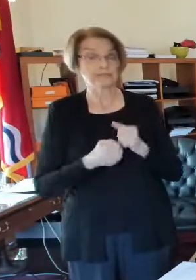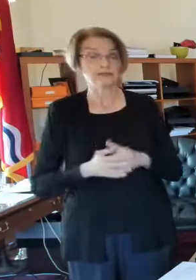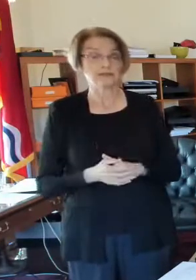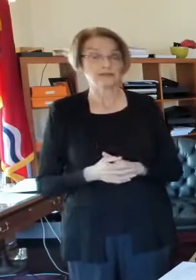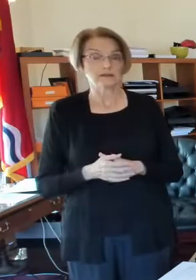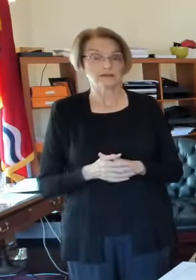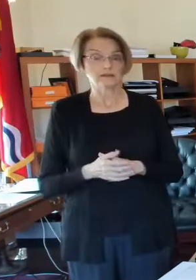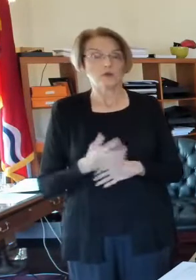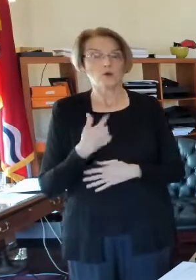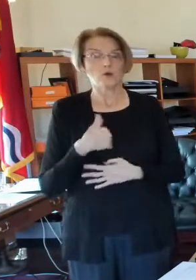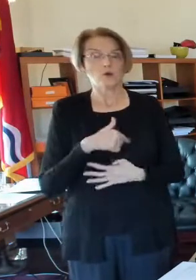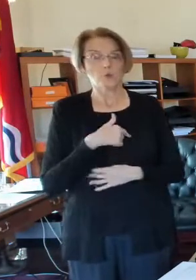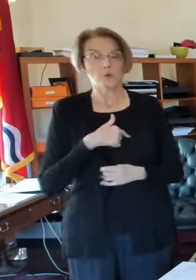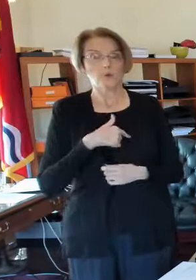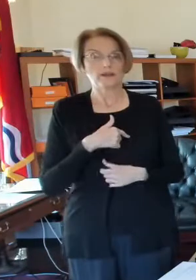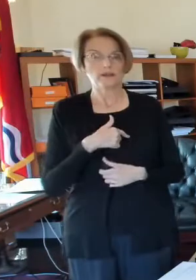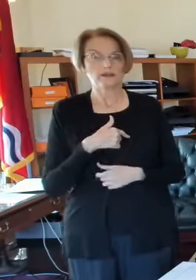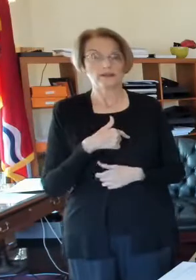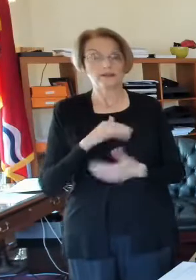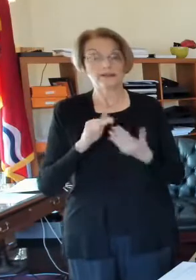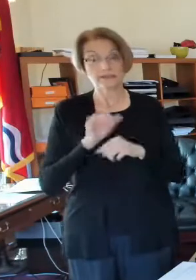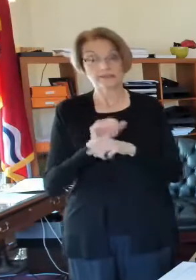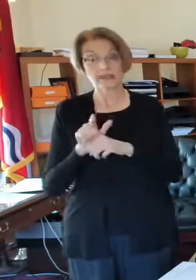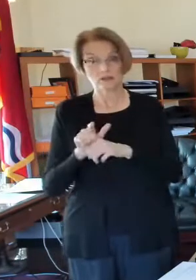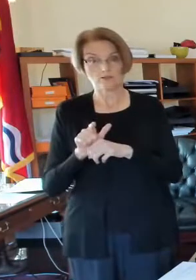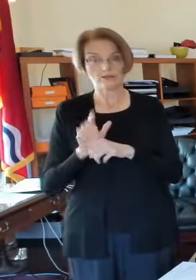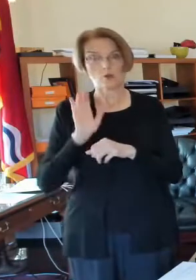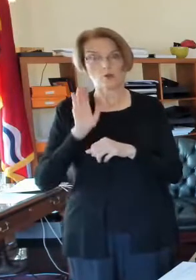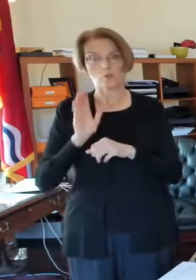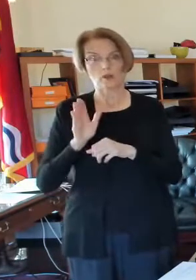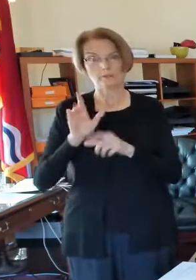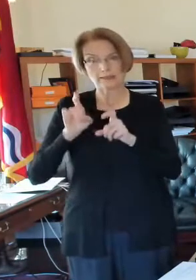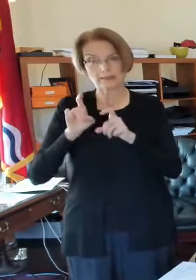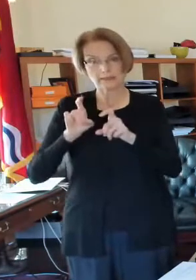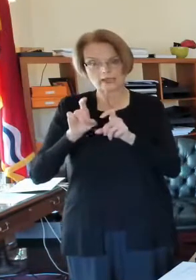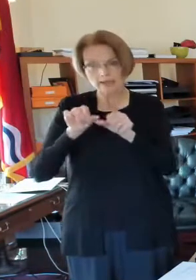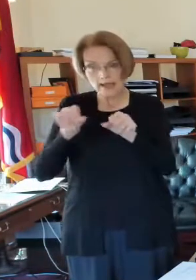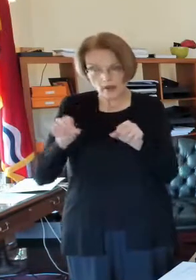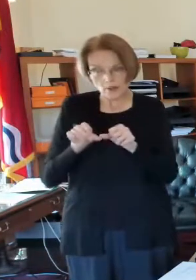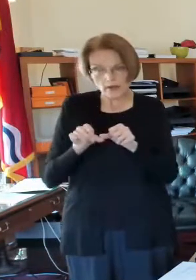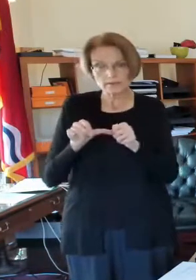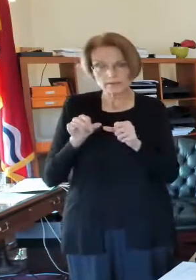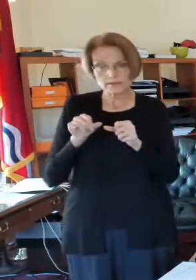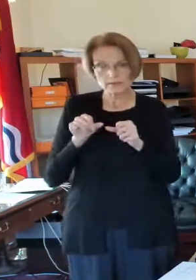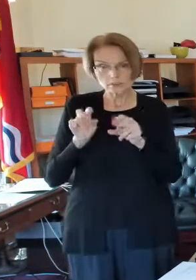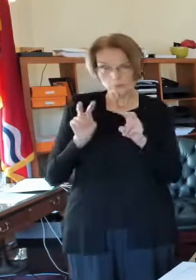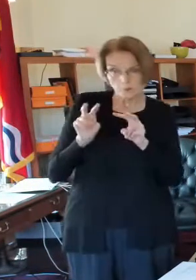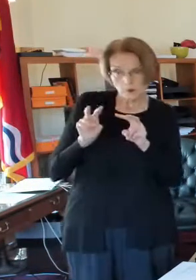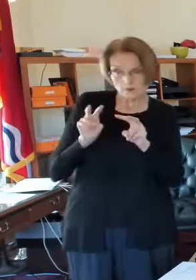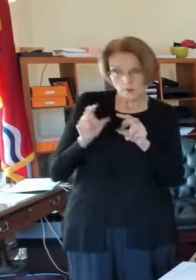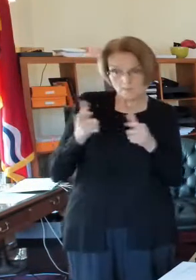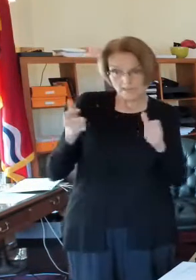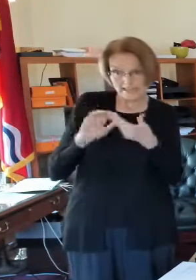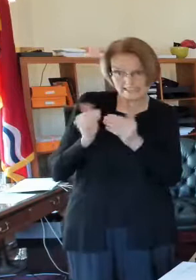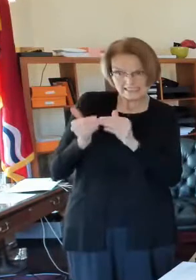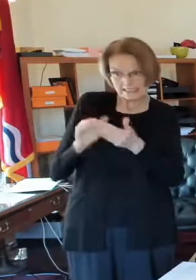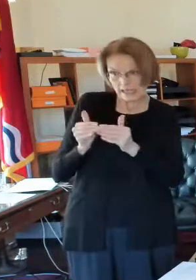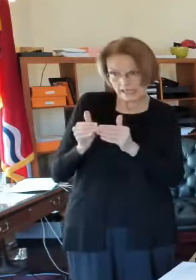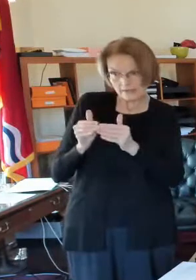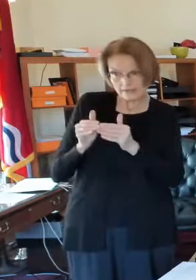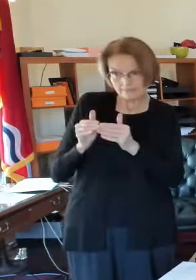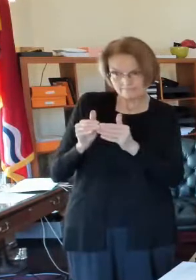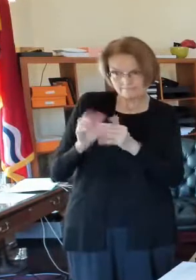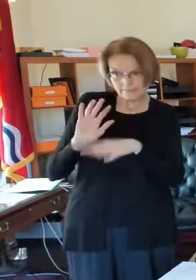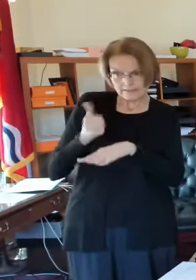we will be, we'll, City of St. Louis will be the guinea pig to see how a big city implements something called approval